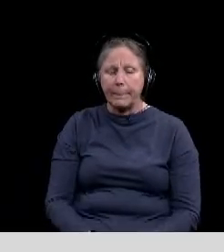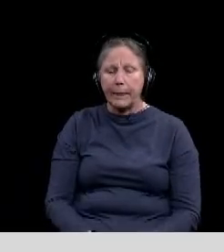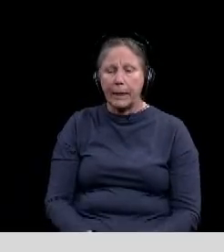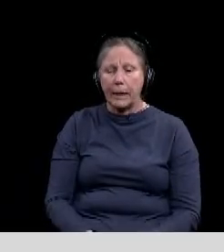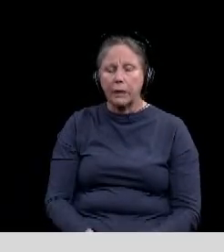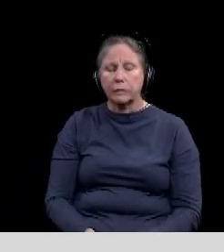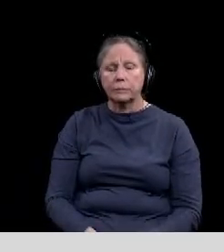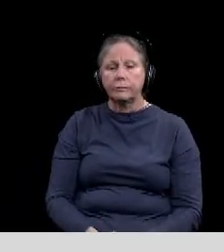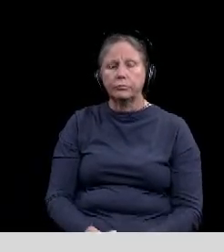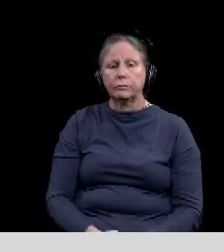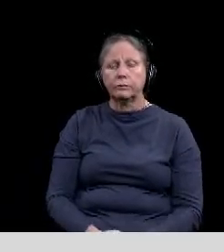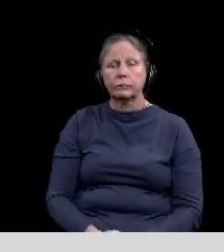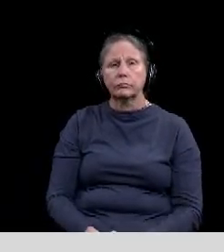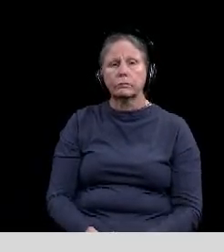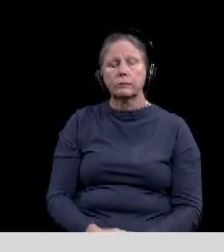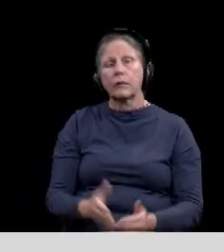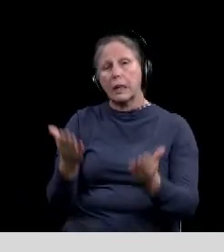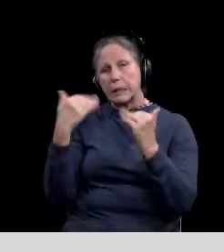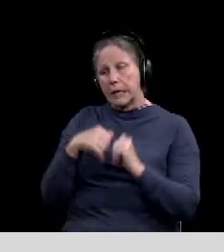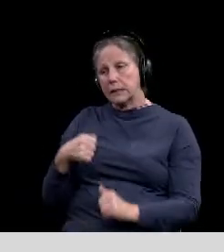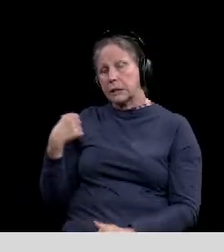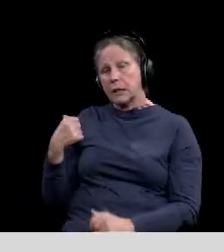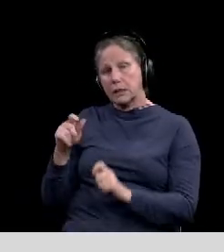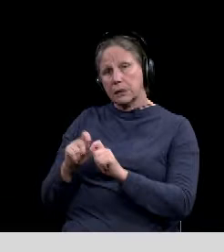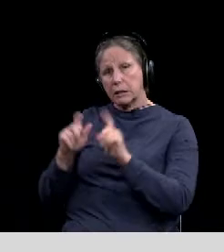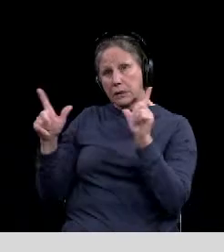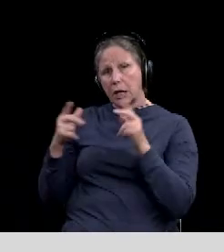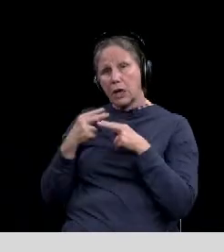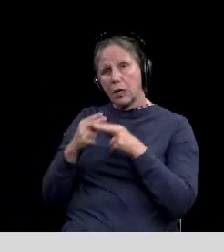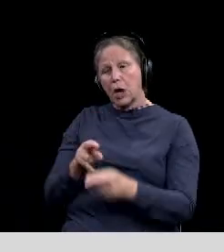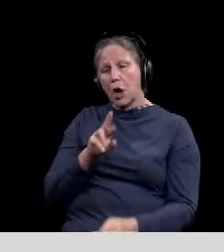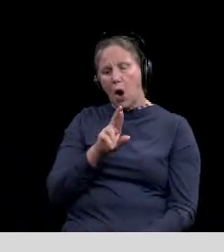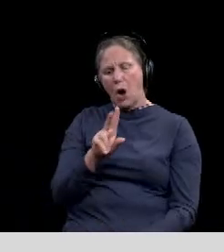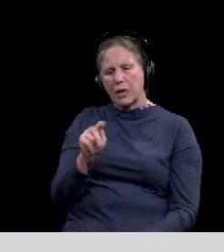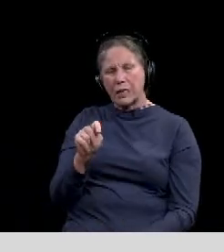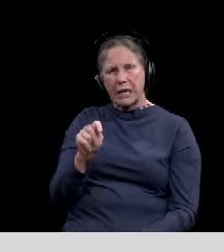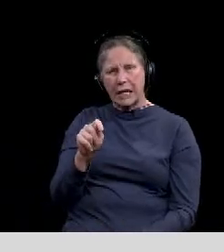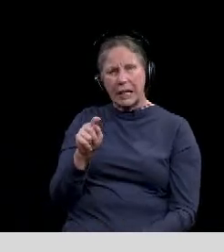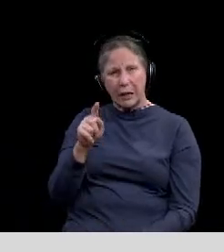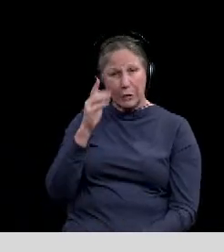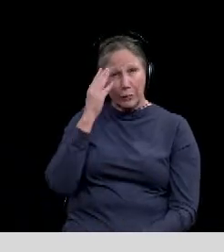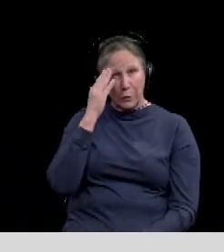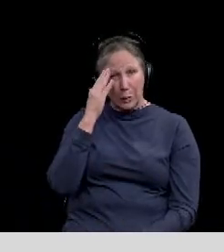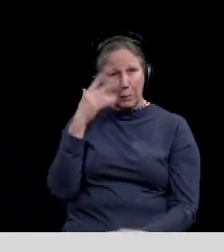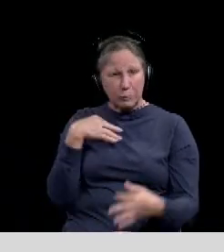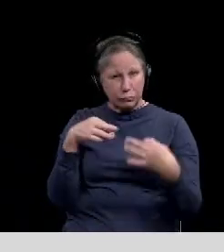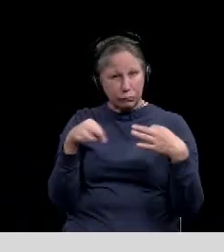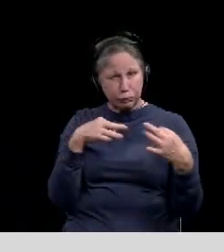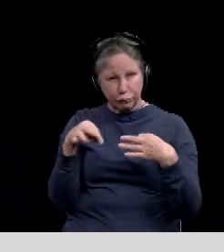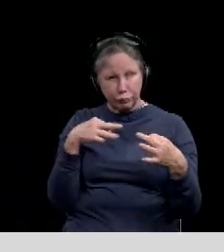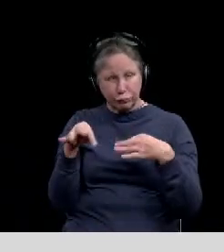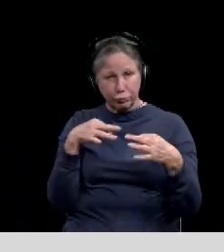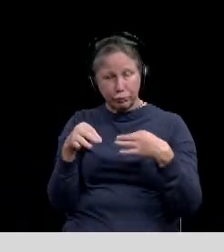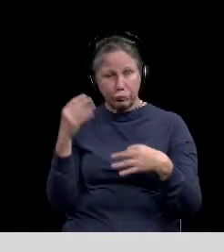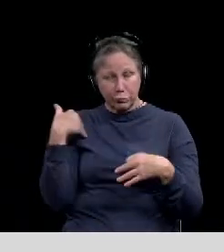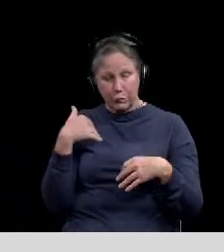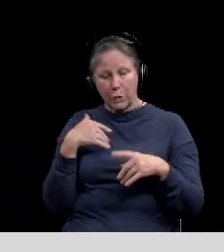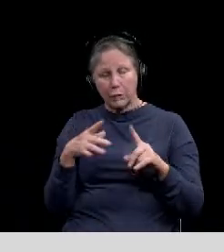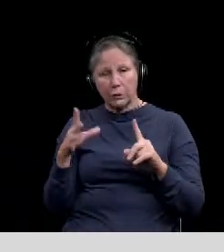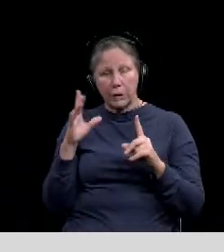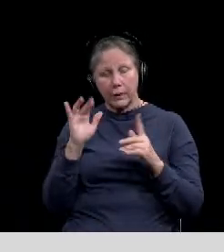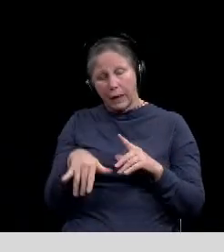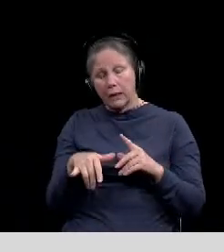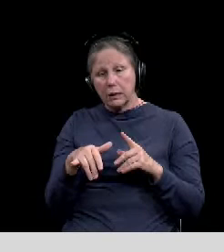The next slide here is what's called the RT that I think has been explained in prior conferences. But